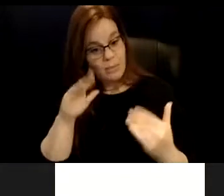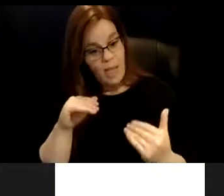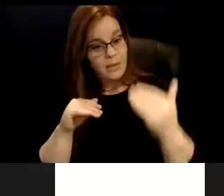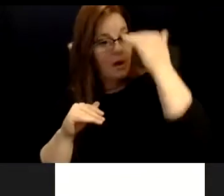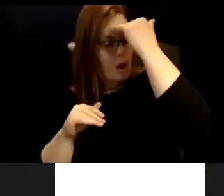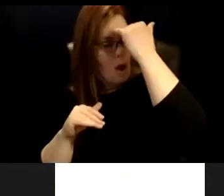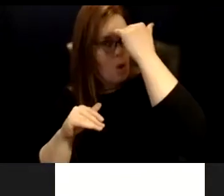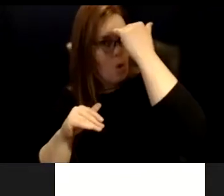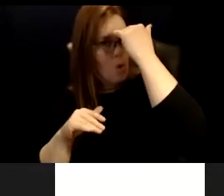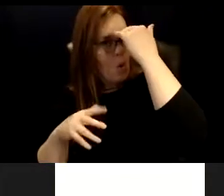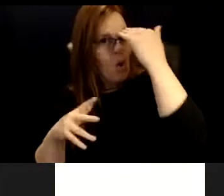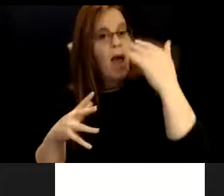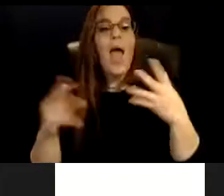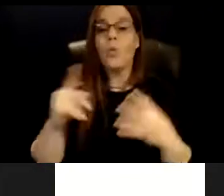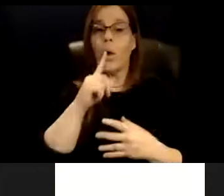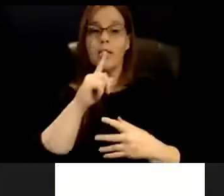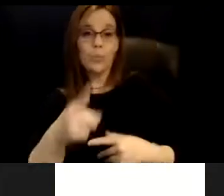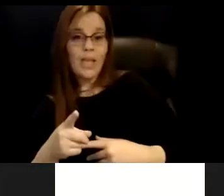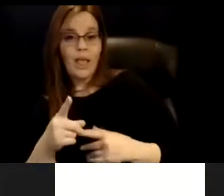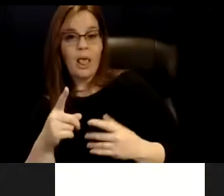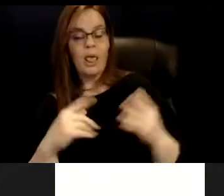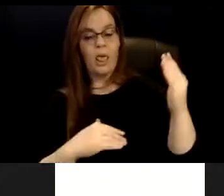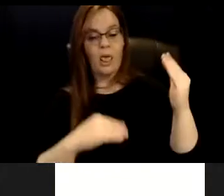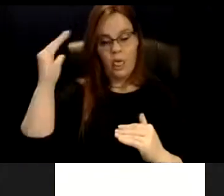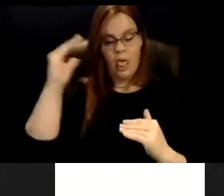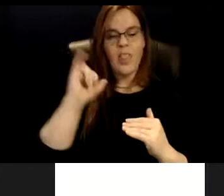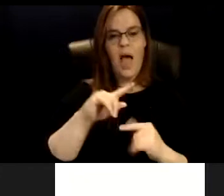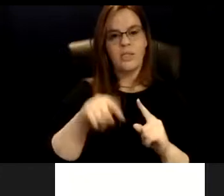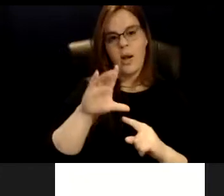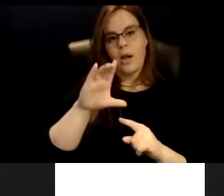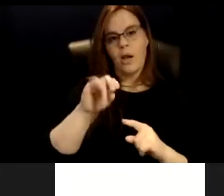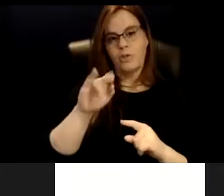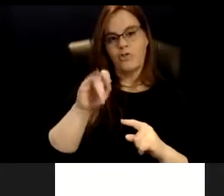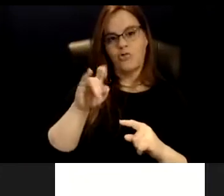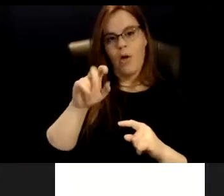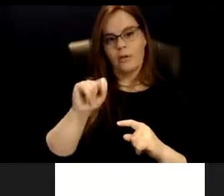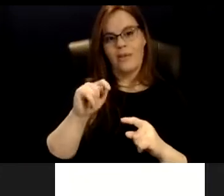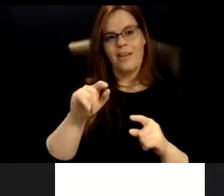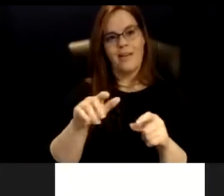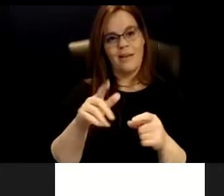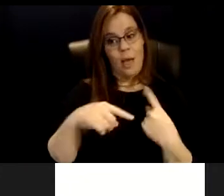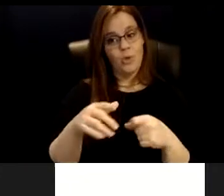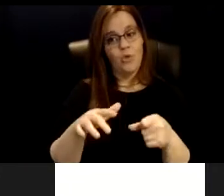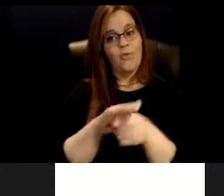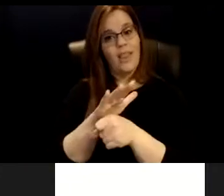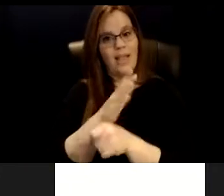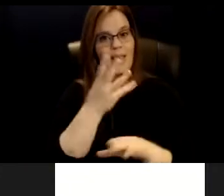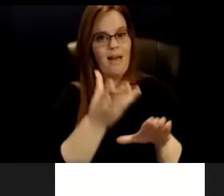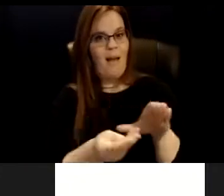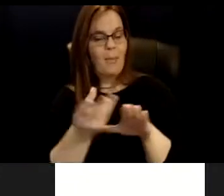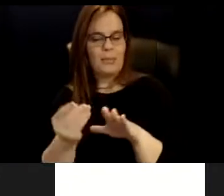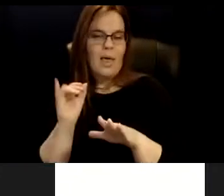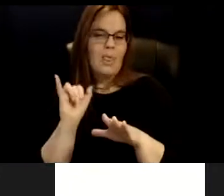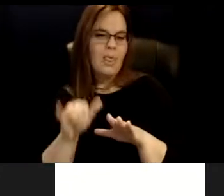real, that's when construct comes in to fill in the gaps. So this is also why the natural hair discrimination ban was important,